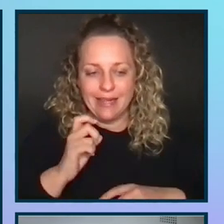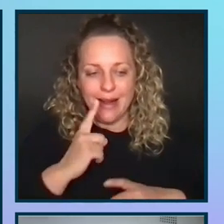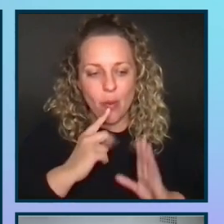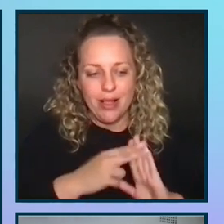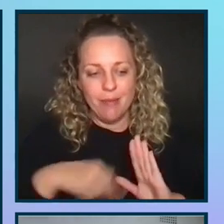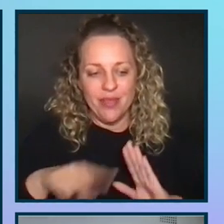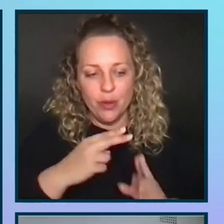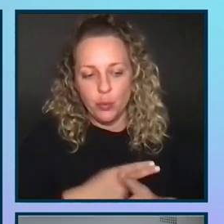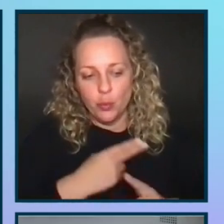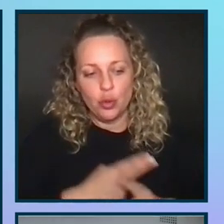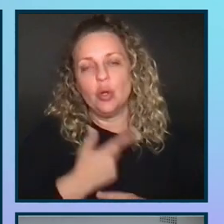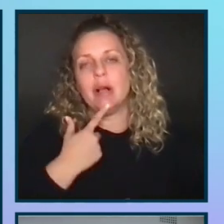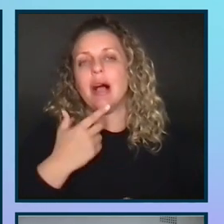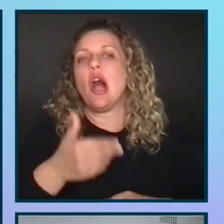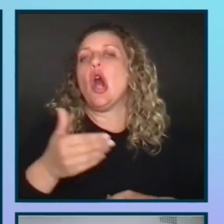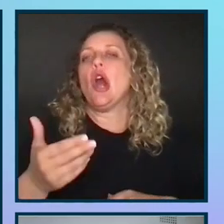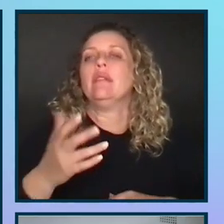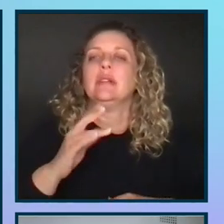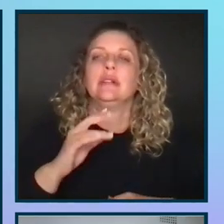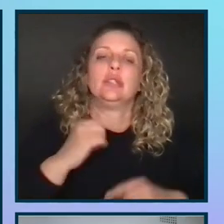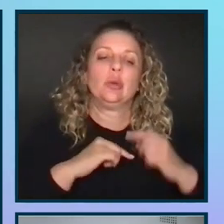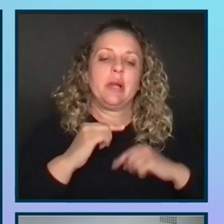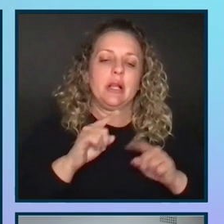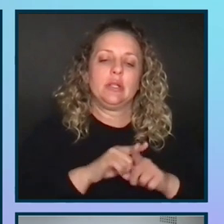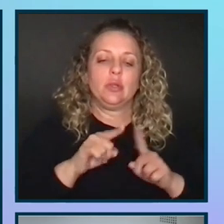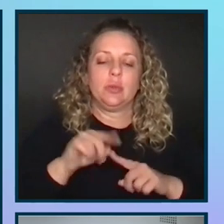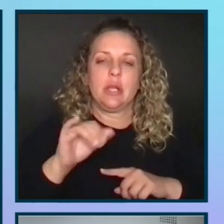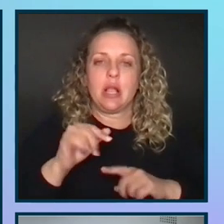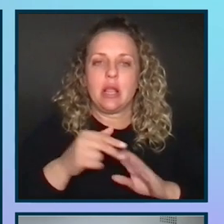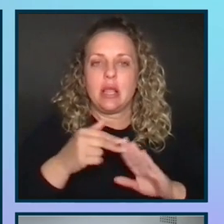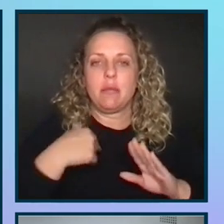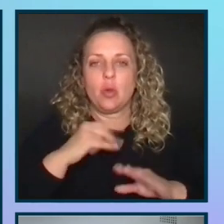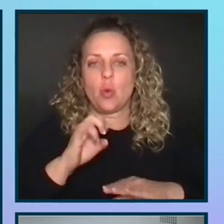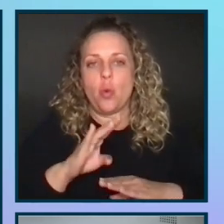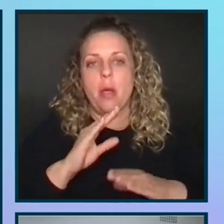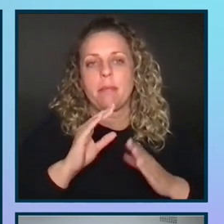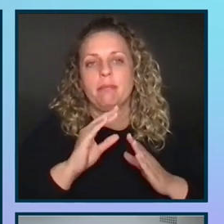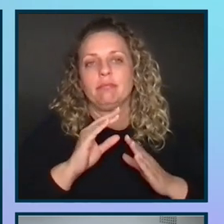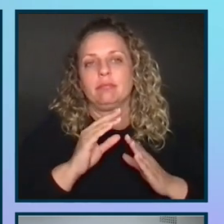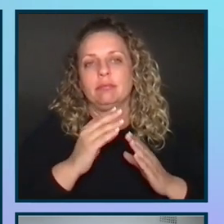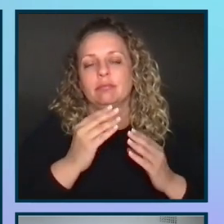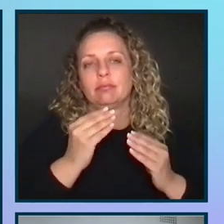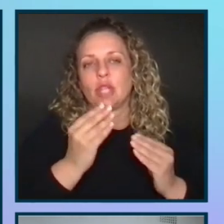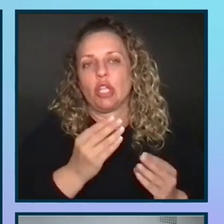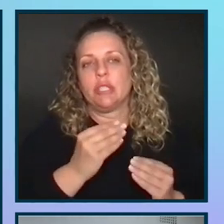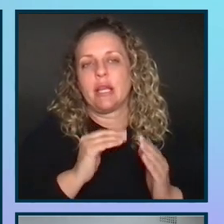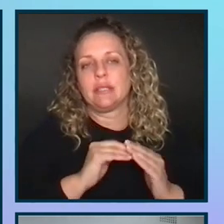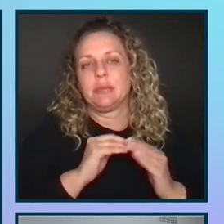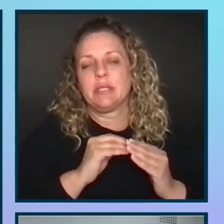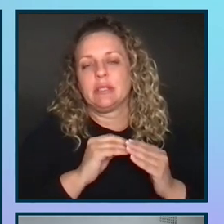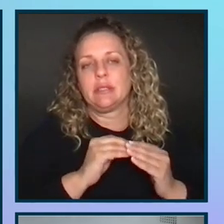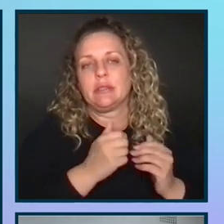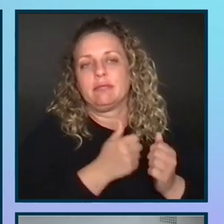they use. And I'll often link back as well in the labels to like the web content accessibility guidelines. And